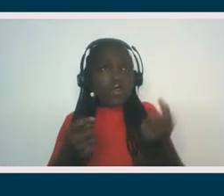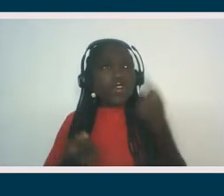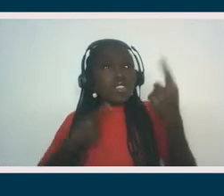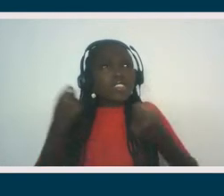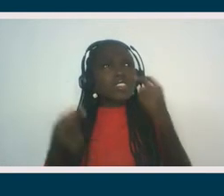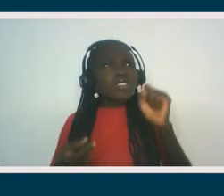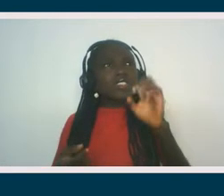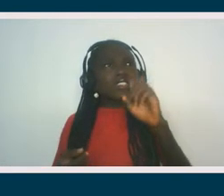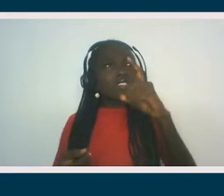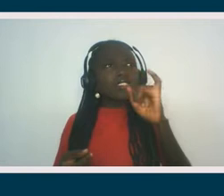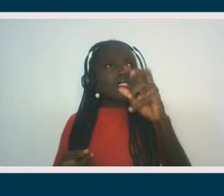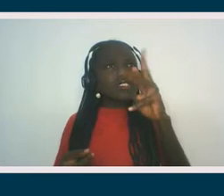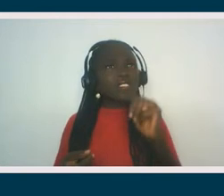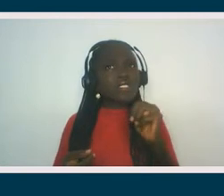roots.